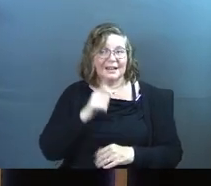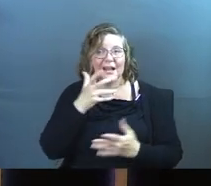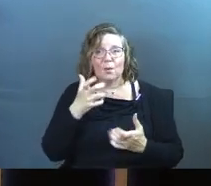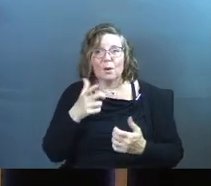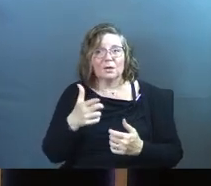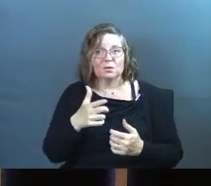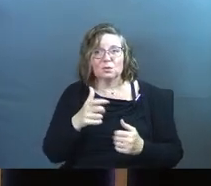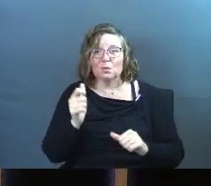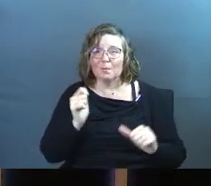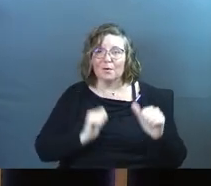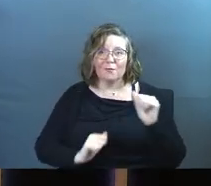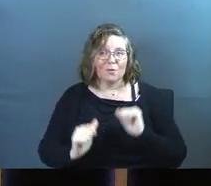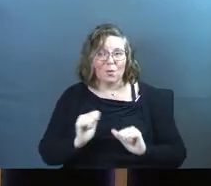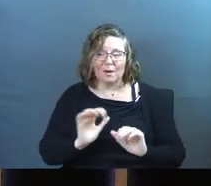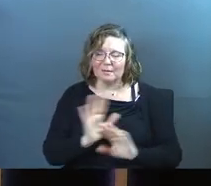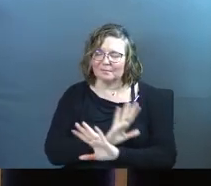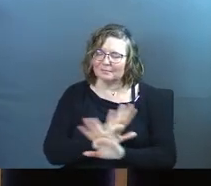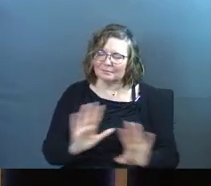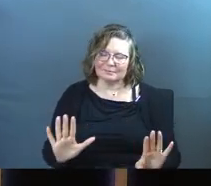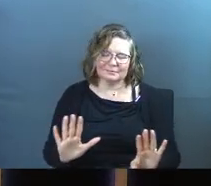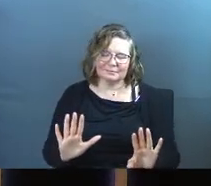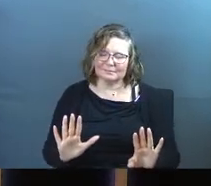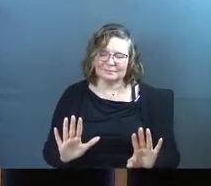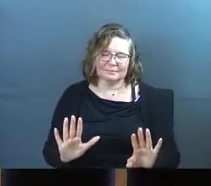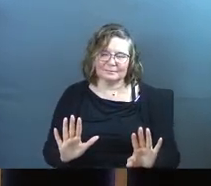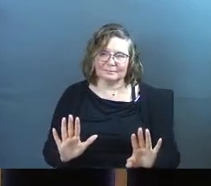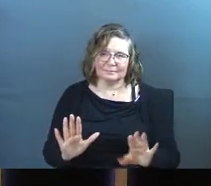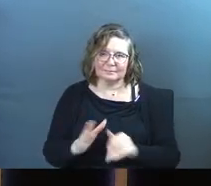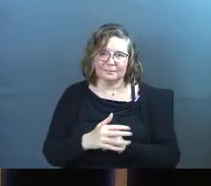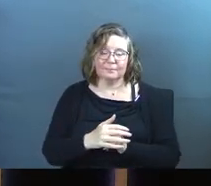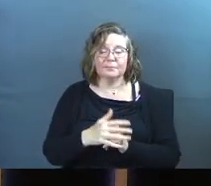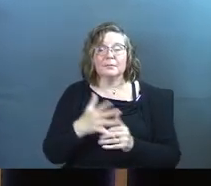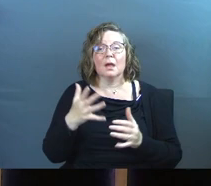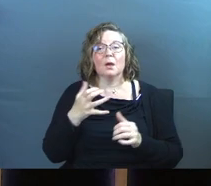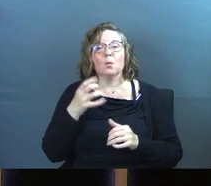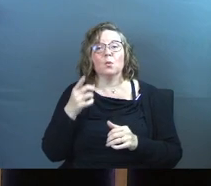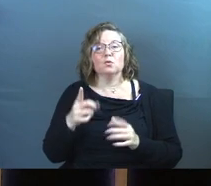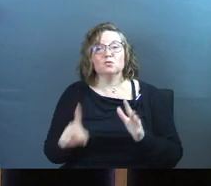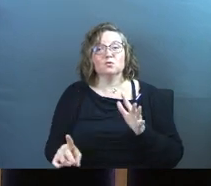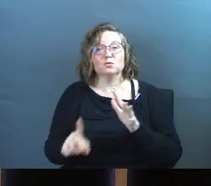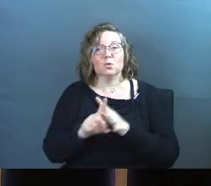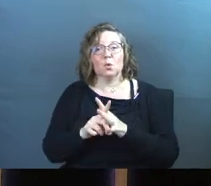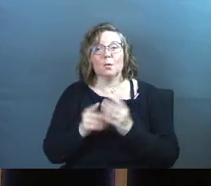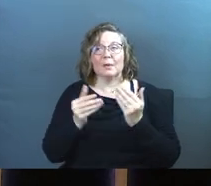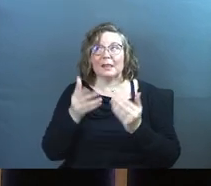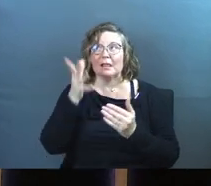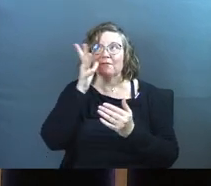not that I want you to perform. That's, I'm nowhere near that. I just want you to show up and let the father heal you.